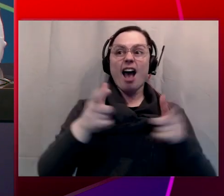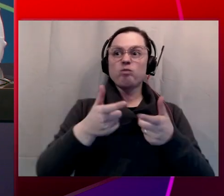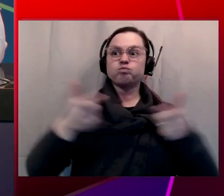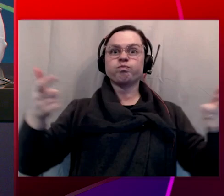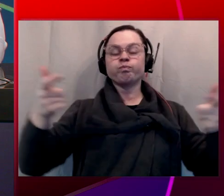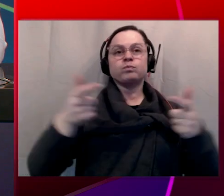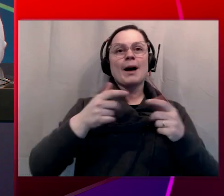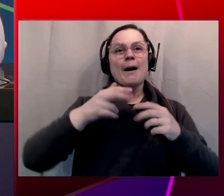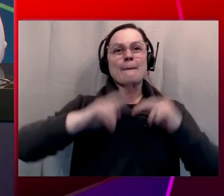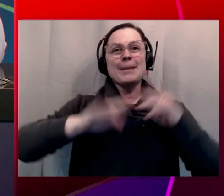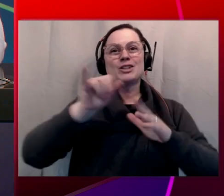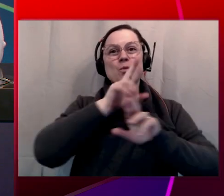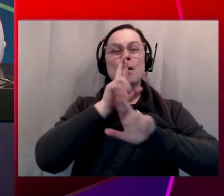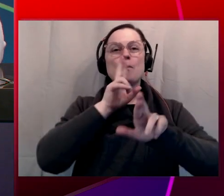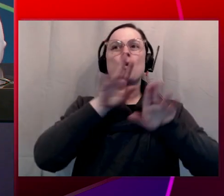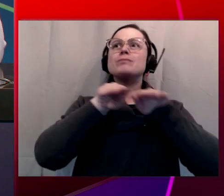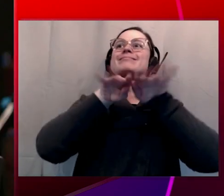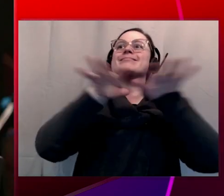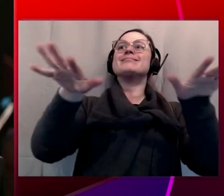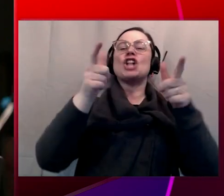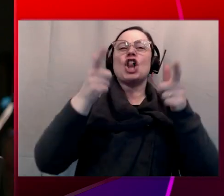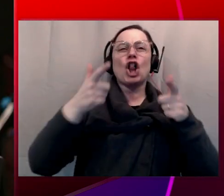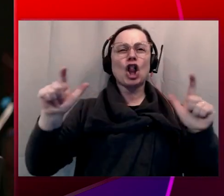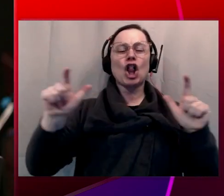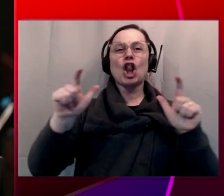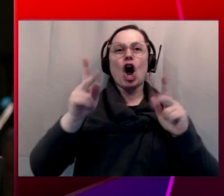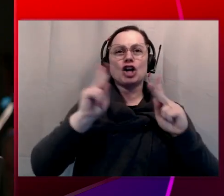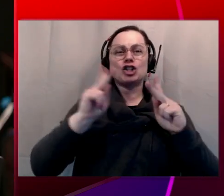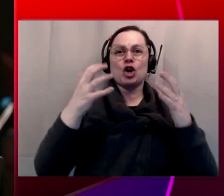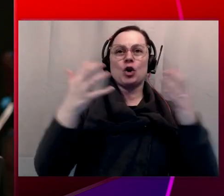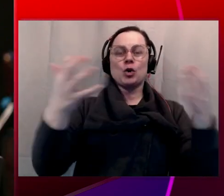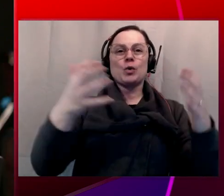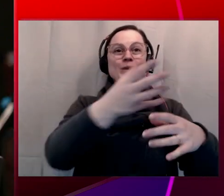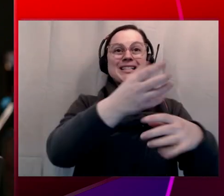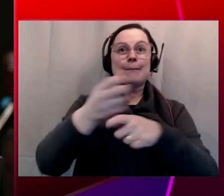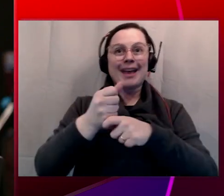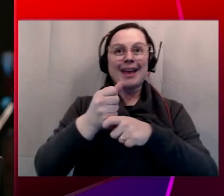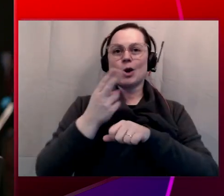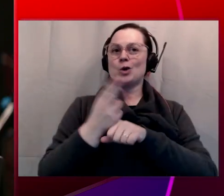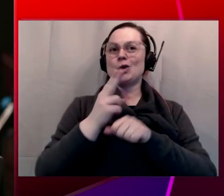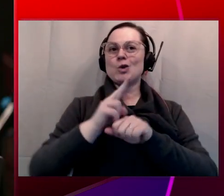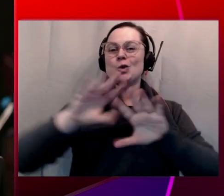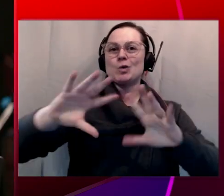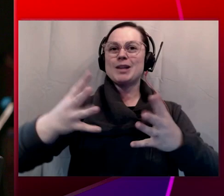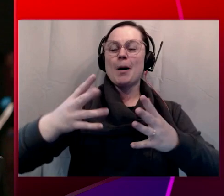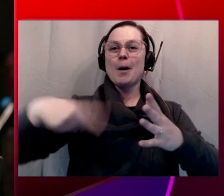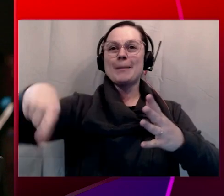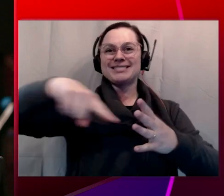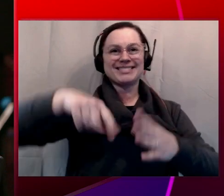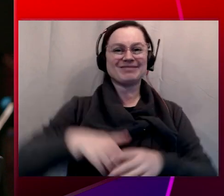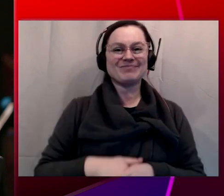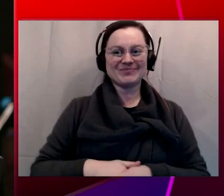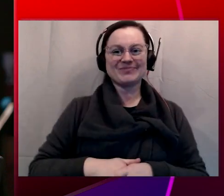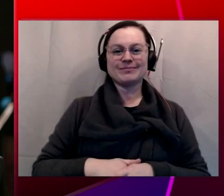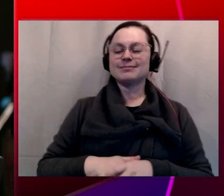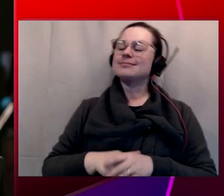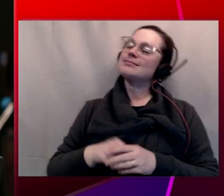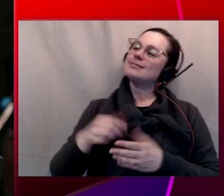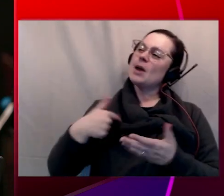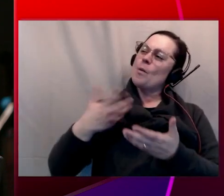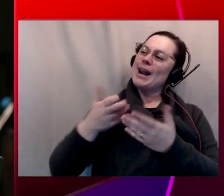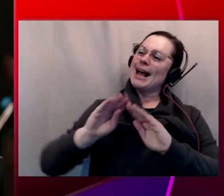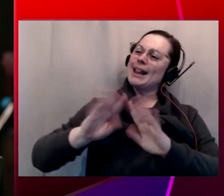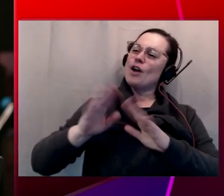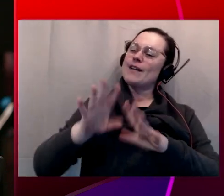to a large recipient pool and large user base. that's what this is... Wow. Okay, so to clarify what you mean here by